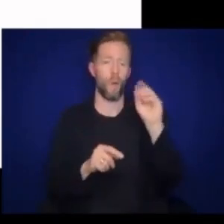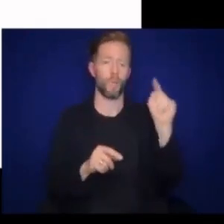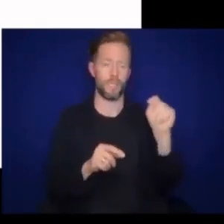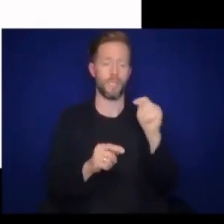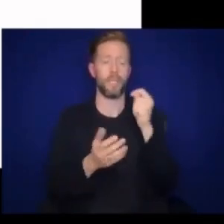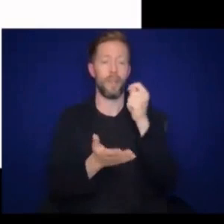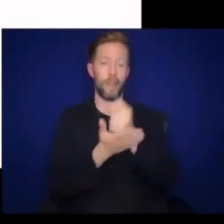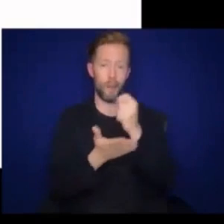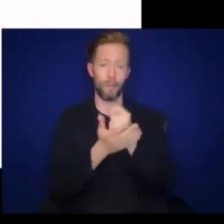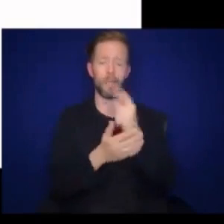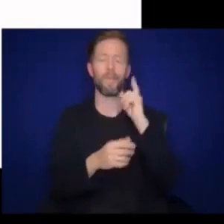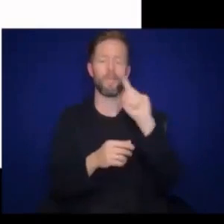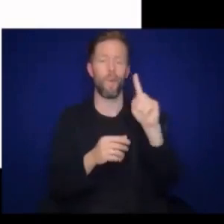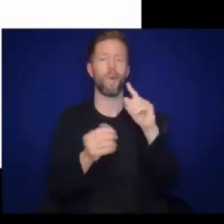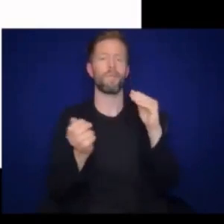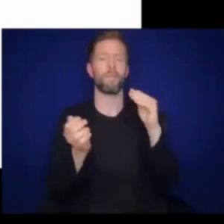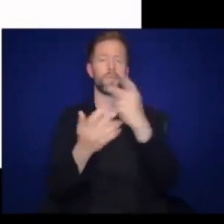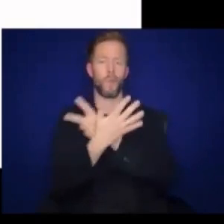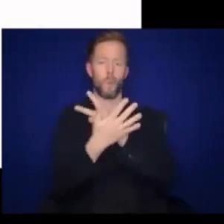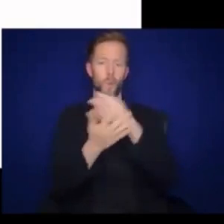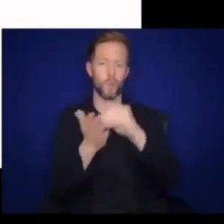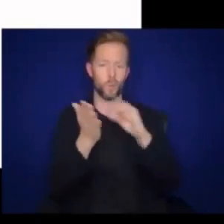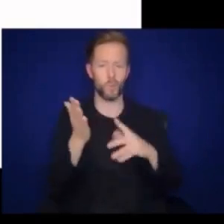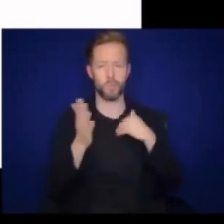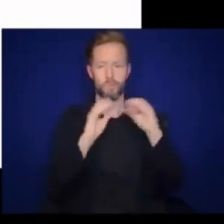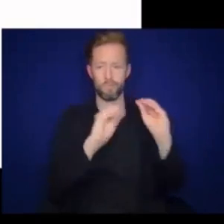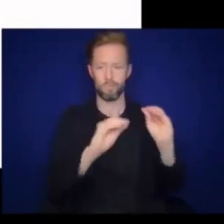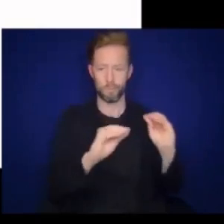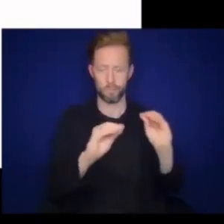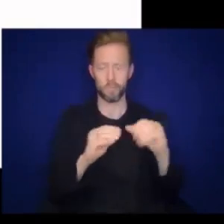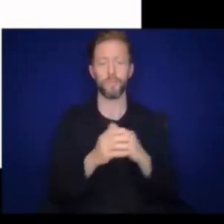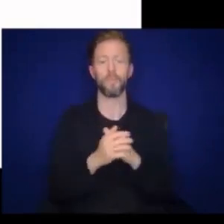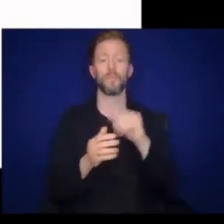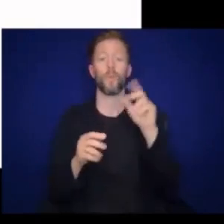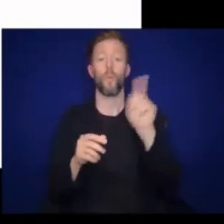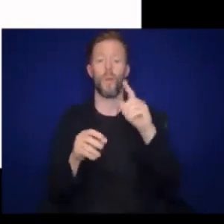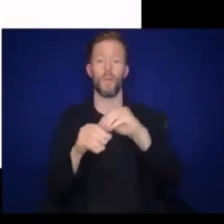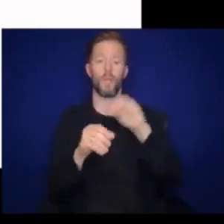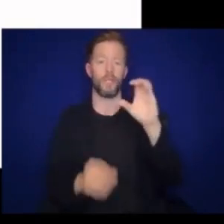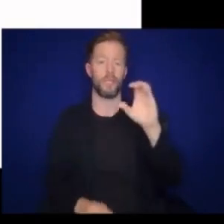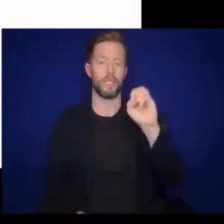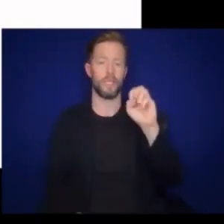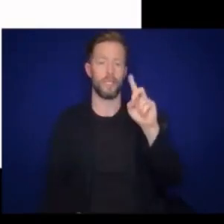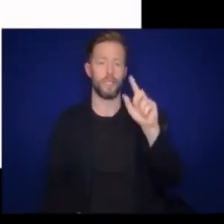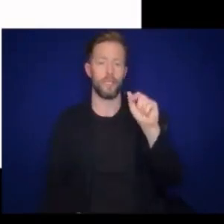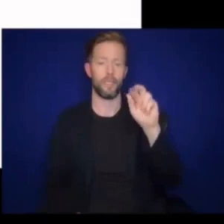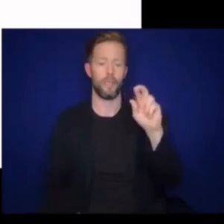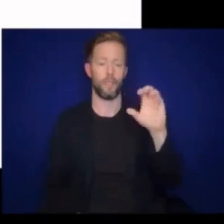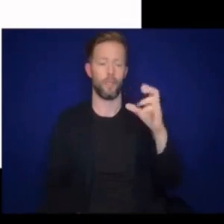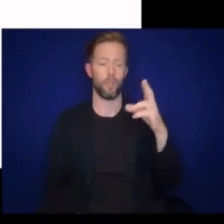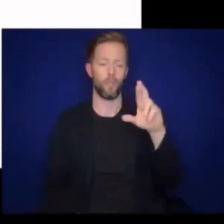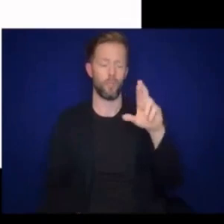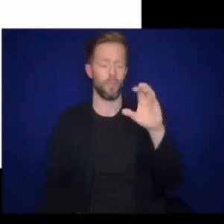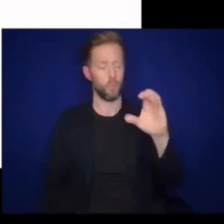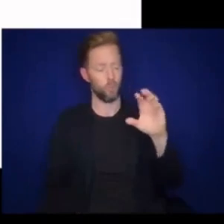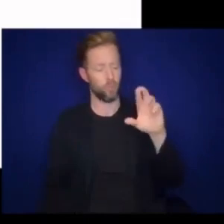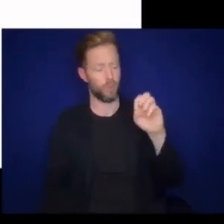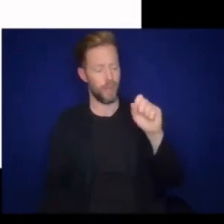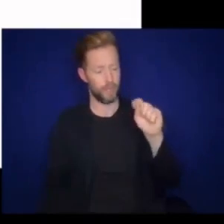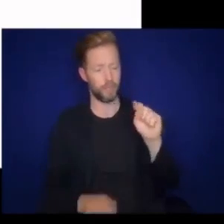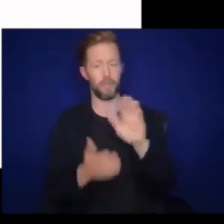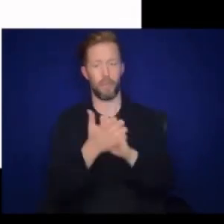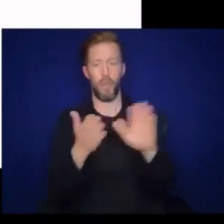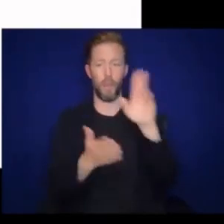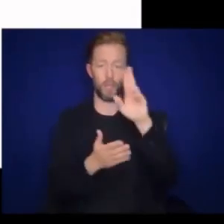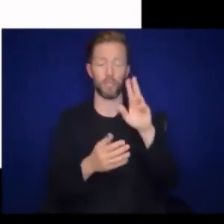doctorate students at Cedar Crest College. Today, I'll be talking about how to teach early STEM concepts to babies who